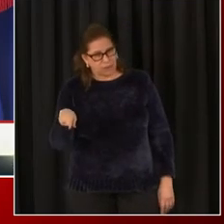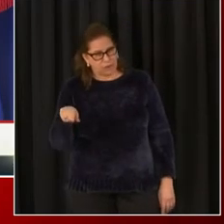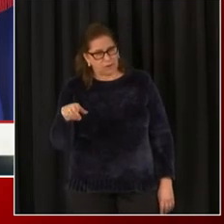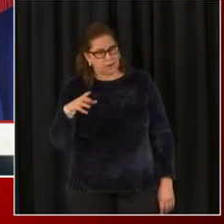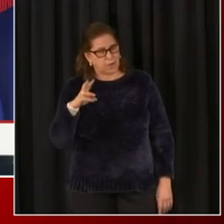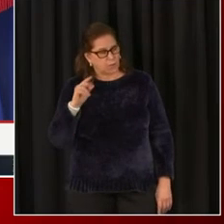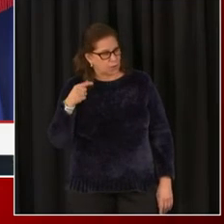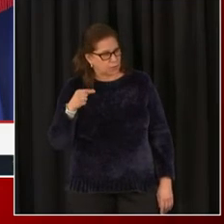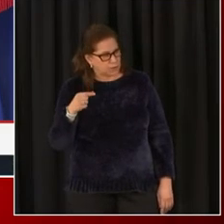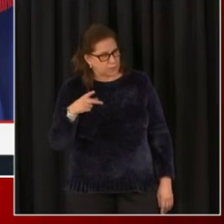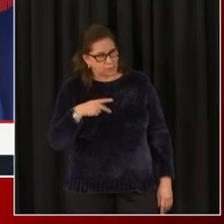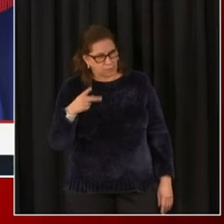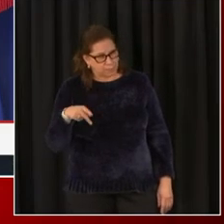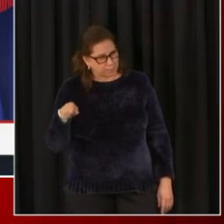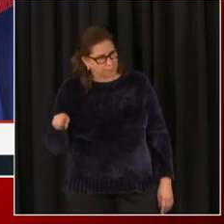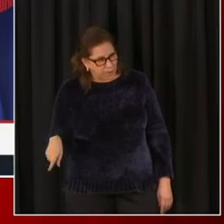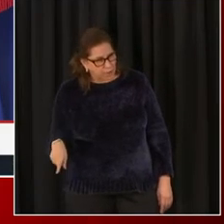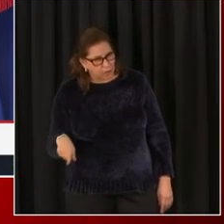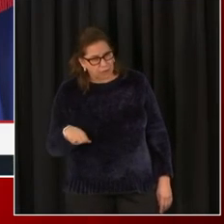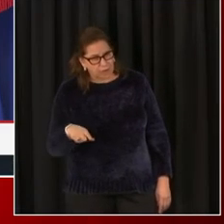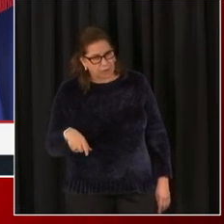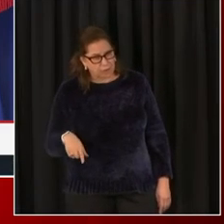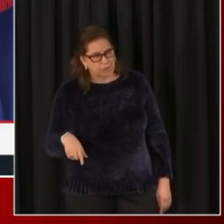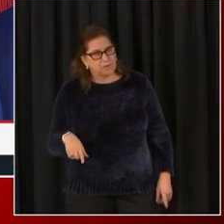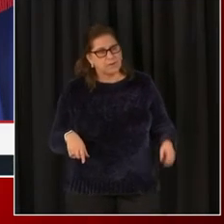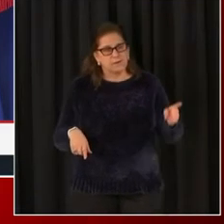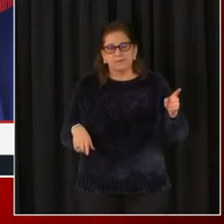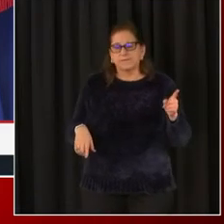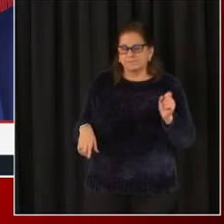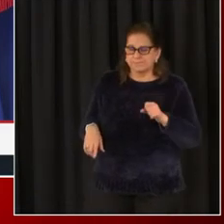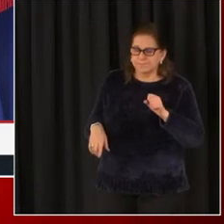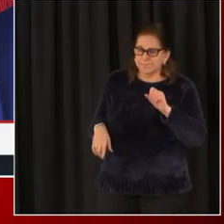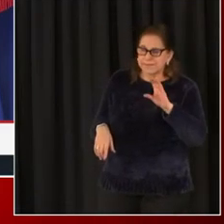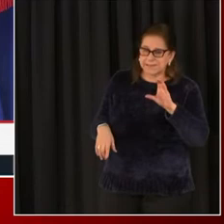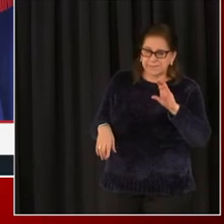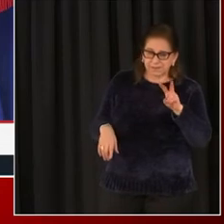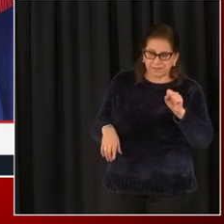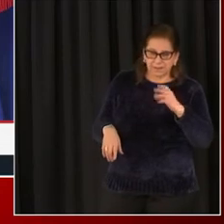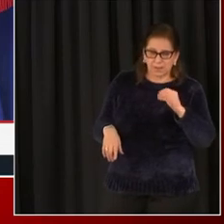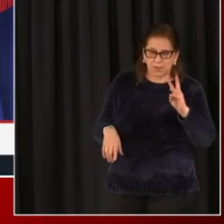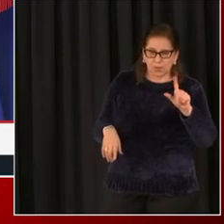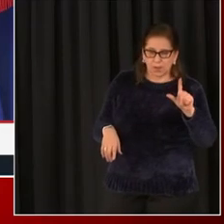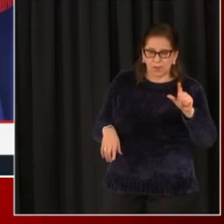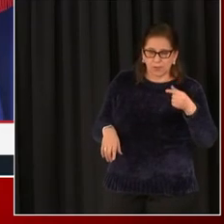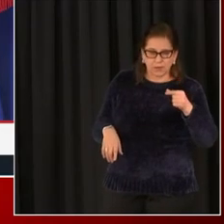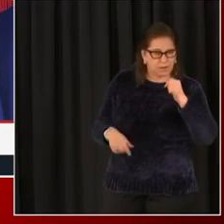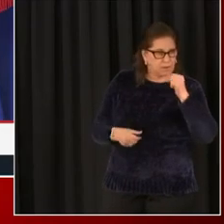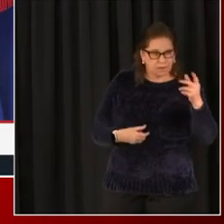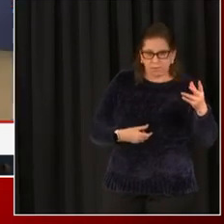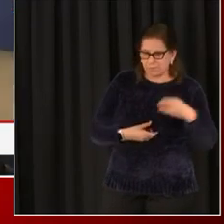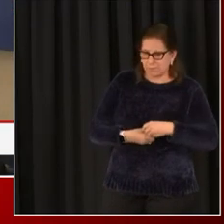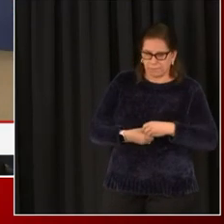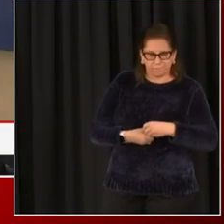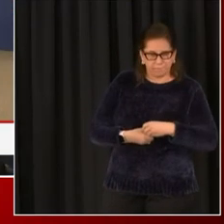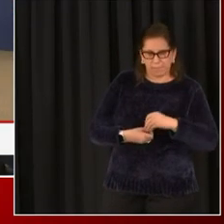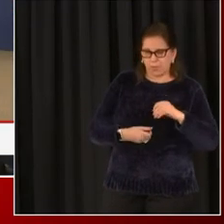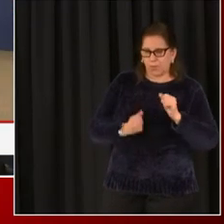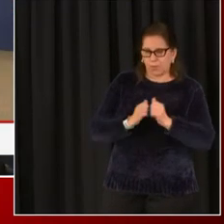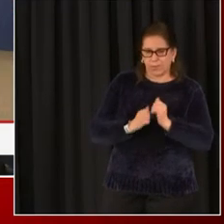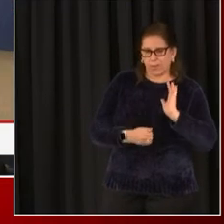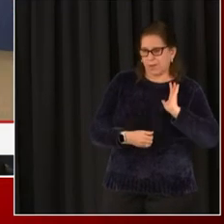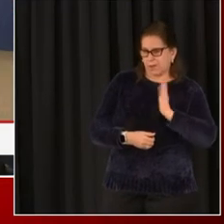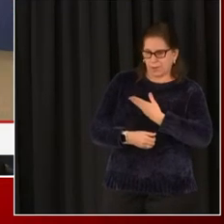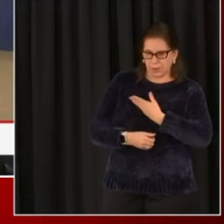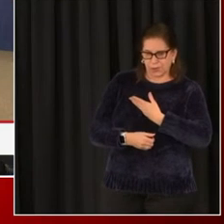and Walgreens program? Yeah, so, um, CVS and Walgreens do not, are not affiliated with the portal,